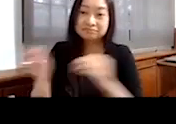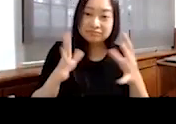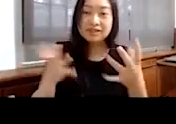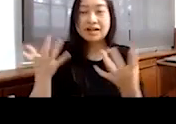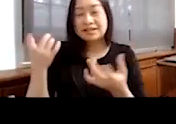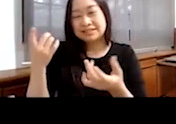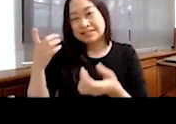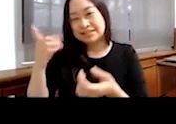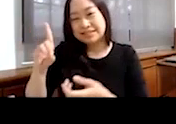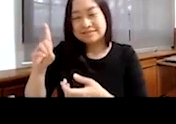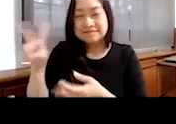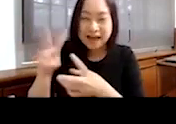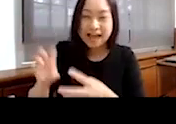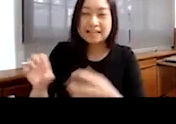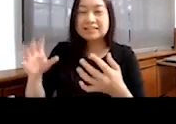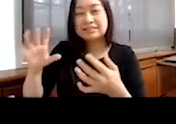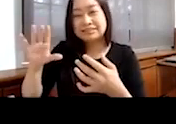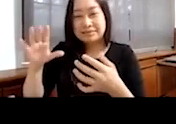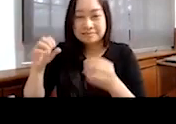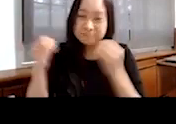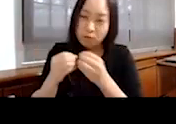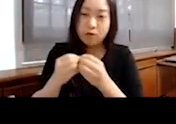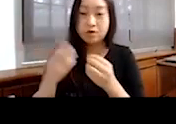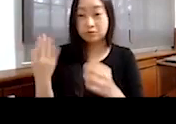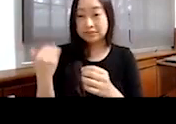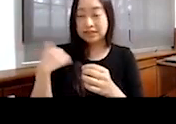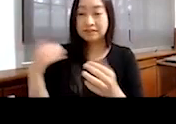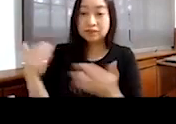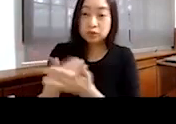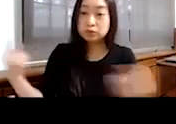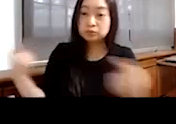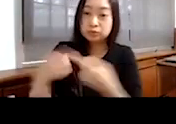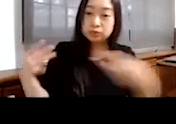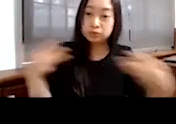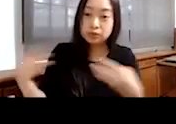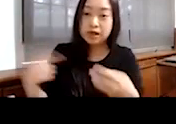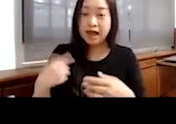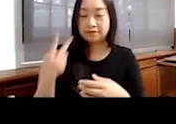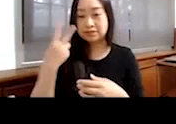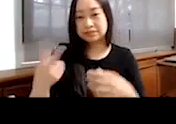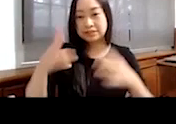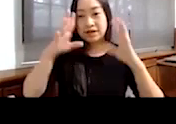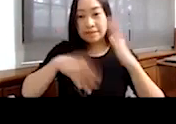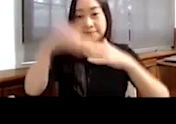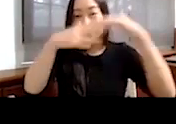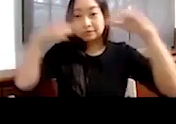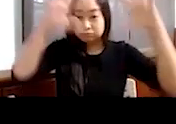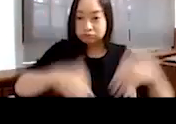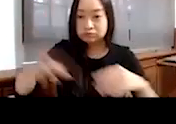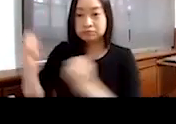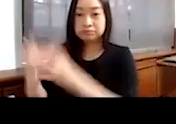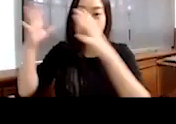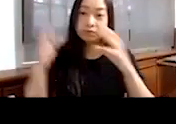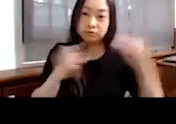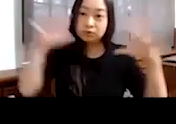violence, and more. Recently, we heard news of the conflict, we see pictures of collapsed buildings, bombings, and of